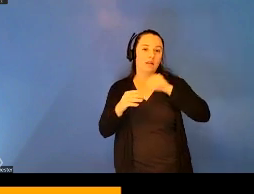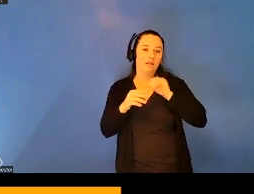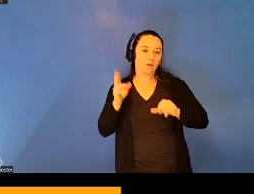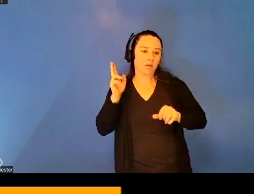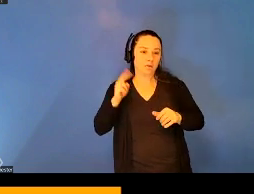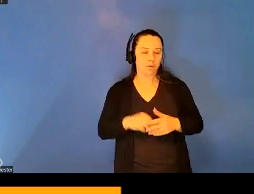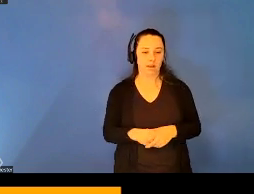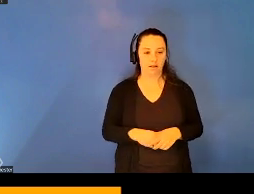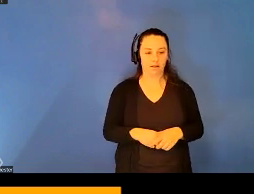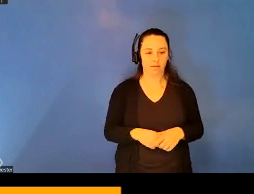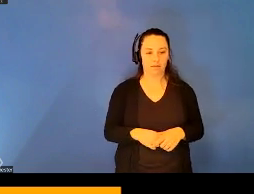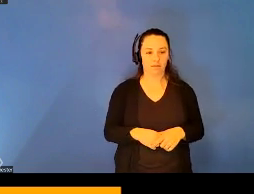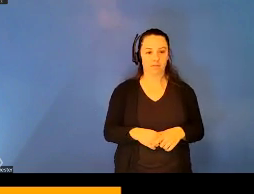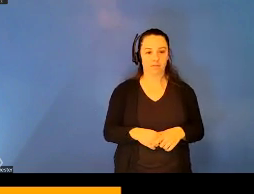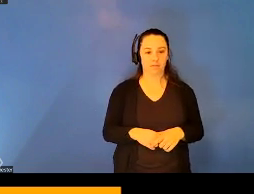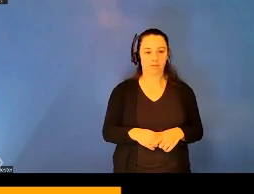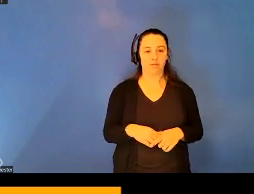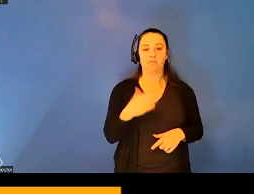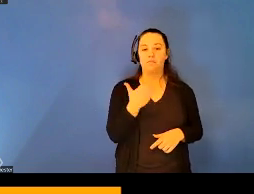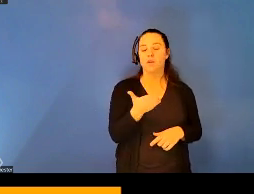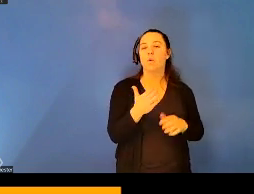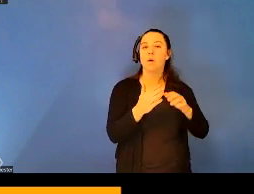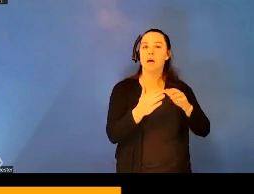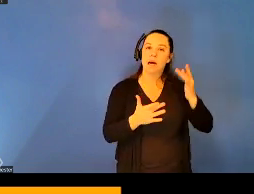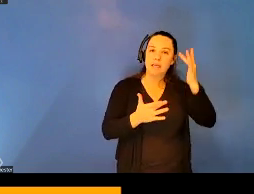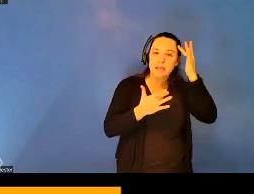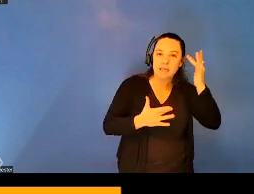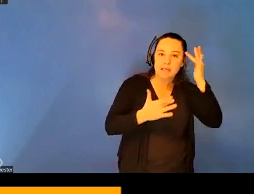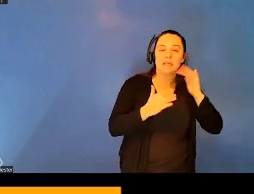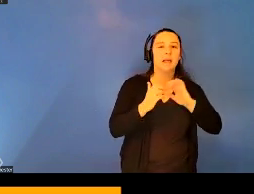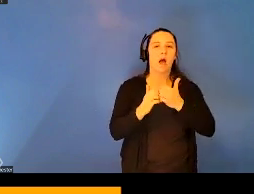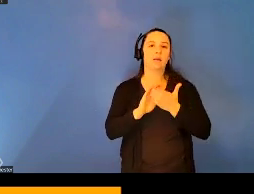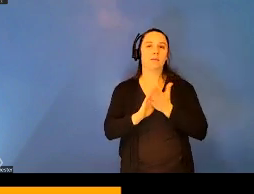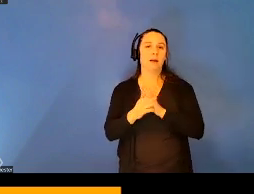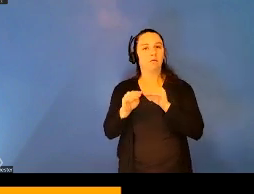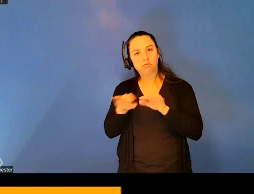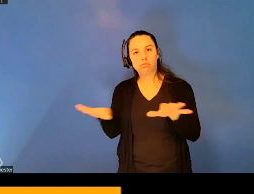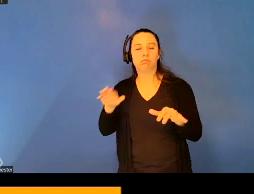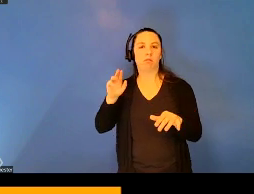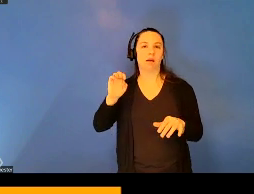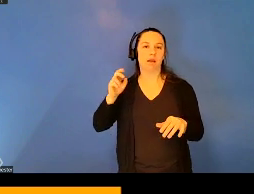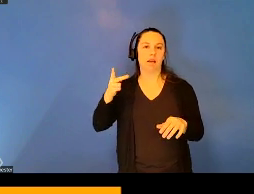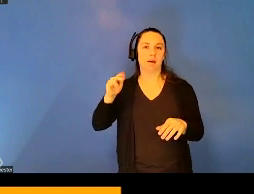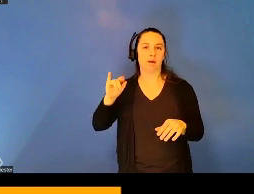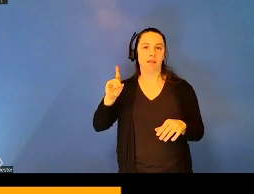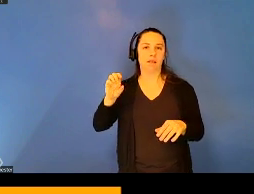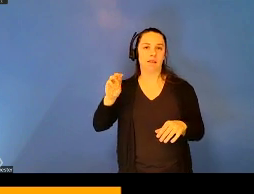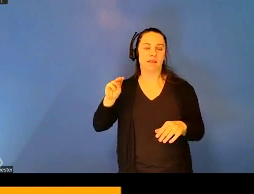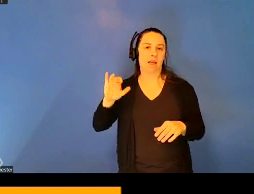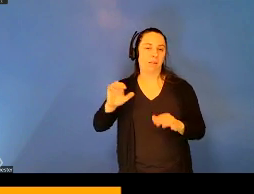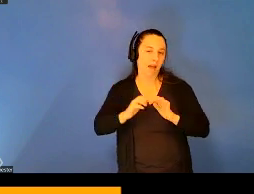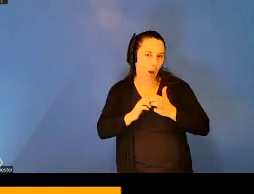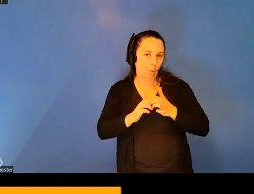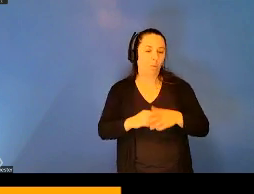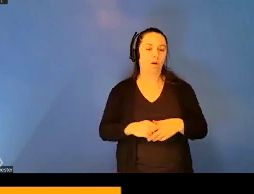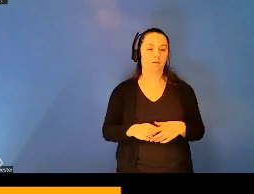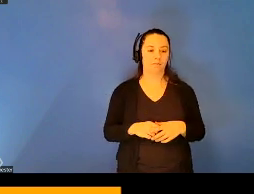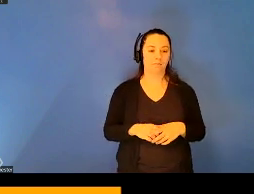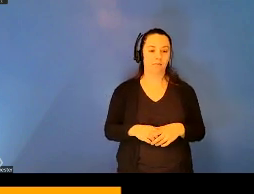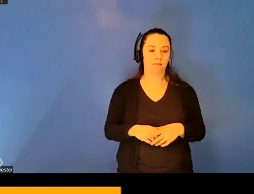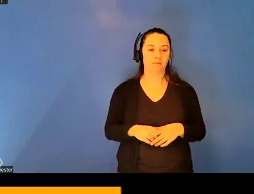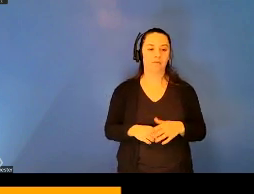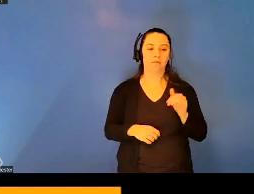So how does a disease event become an epidemic? This is a question of meaning making